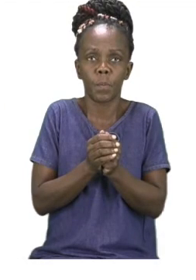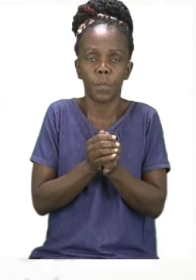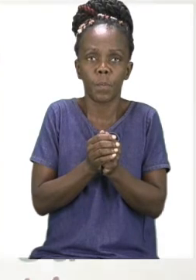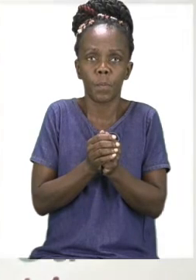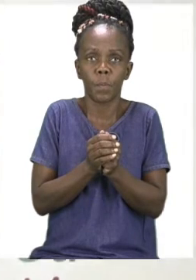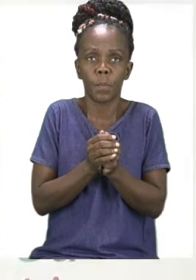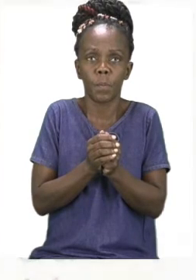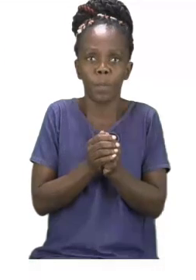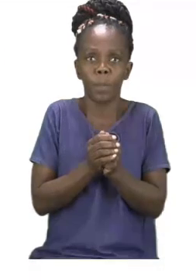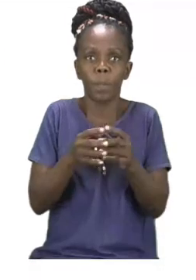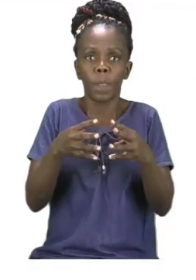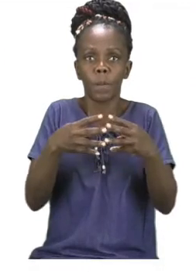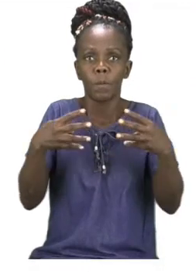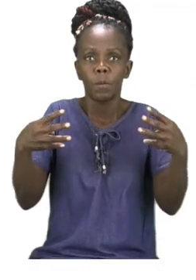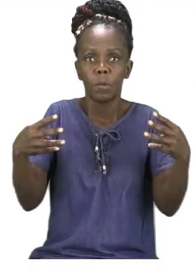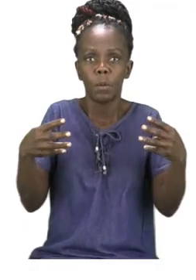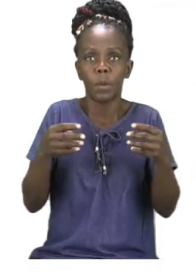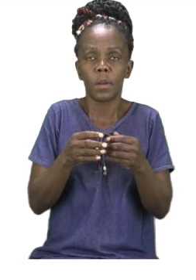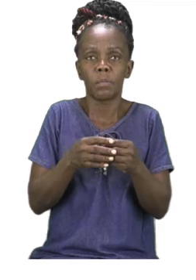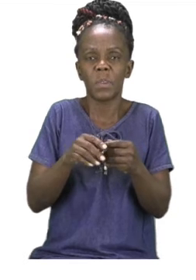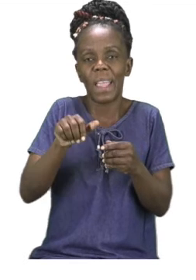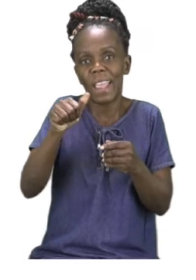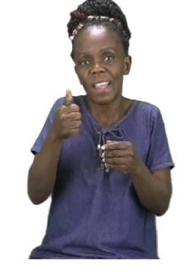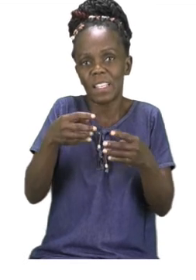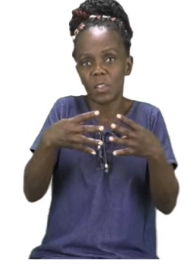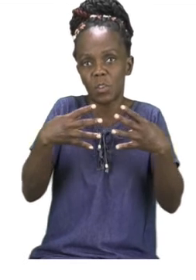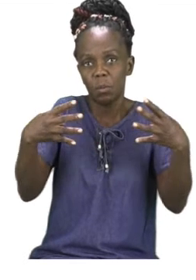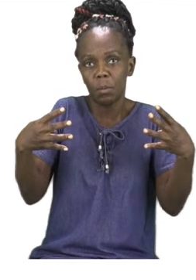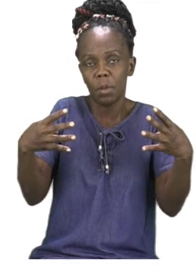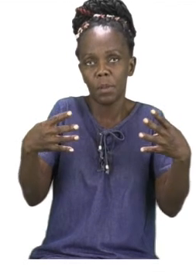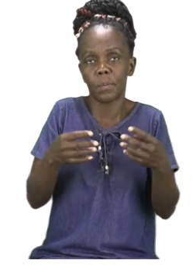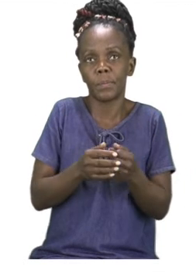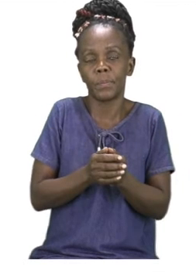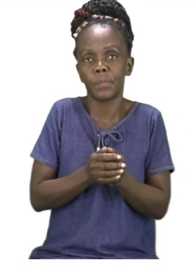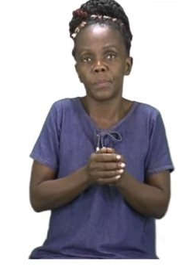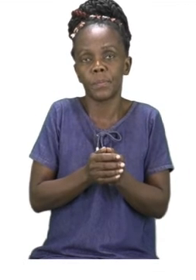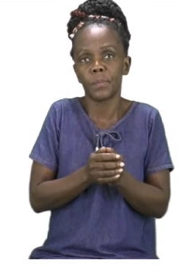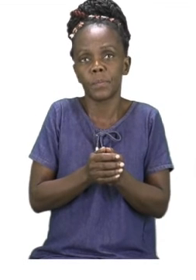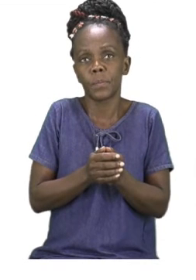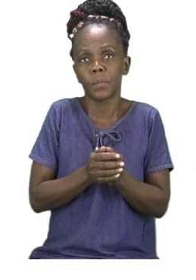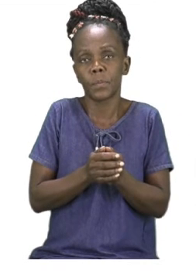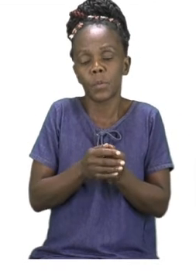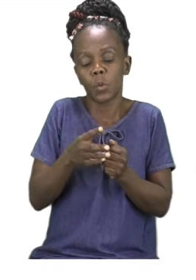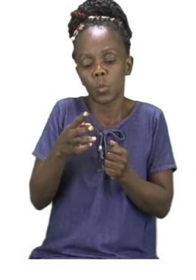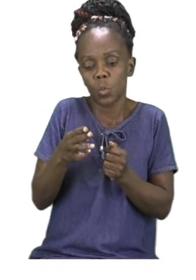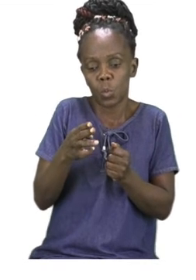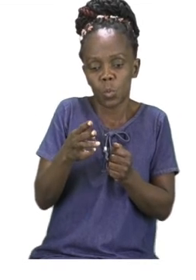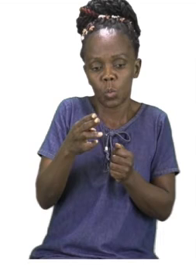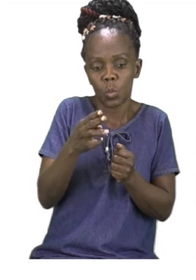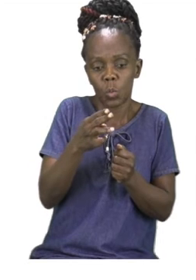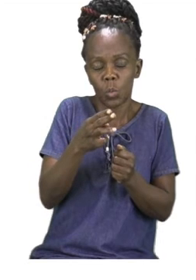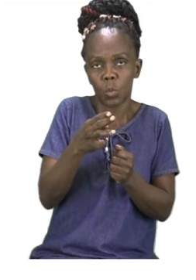newspaper first, any newspaper. And after that, we are going to cut out the different